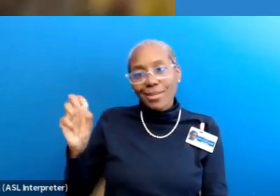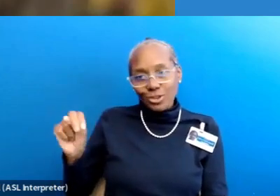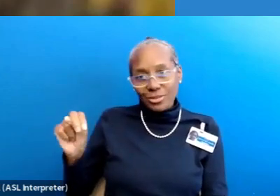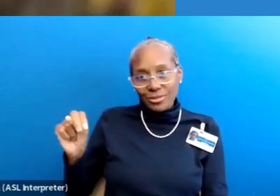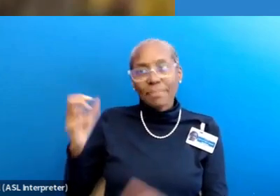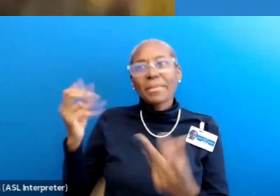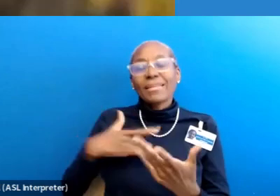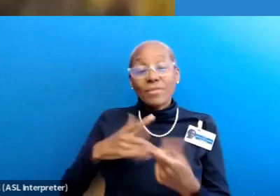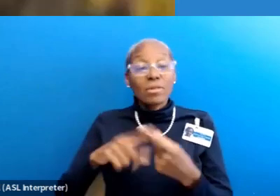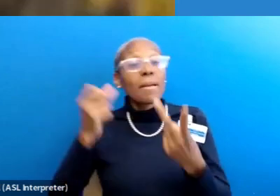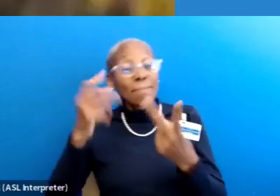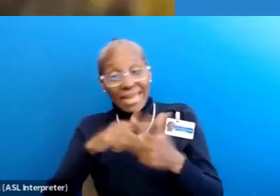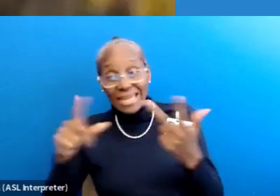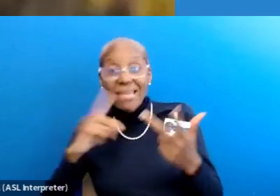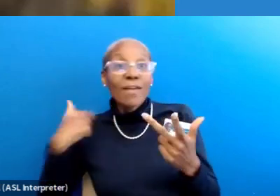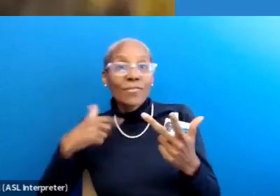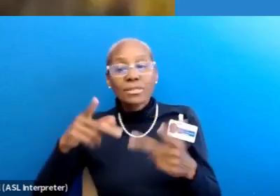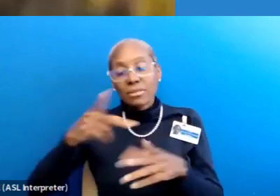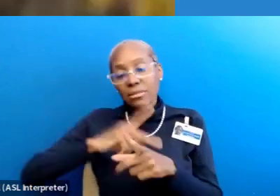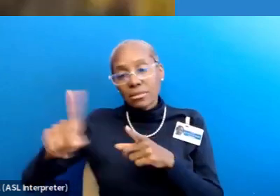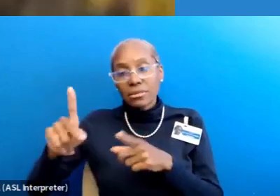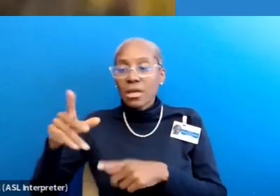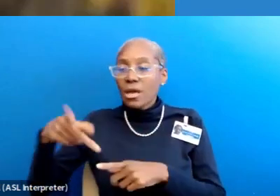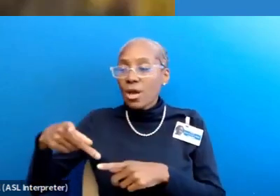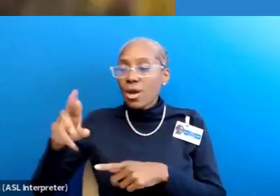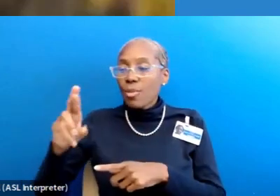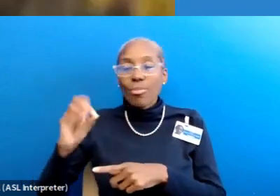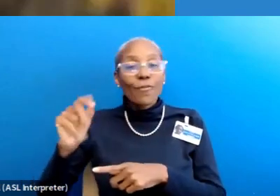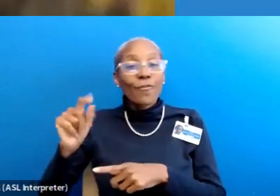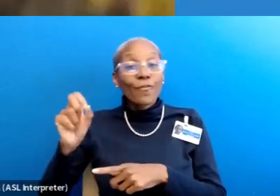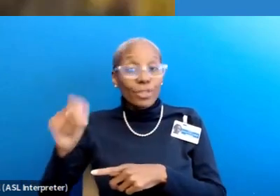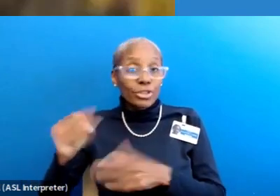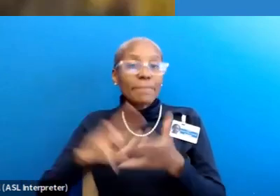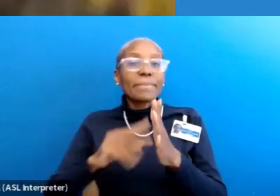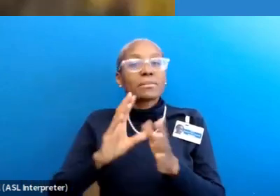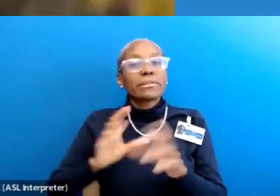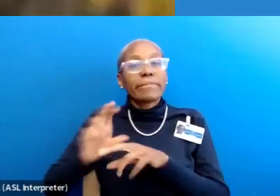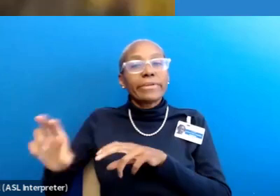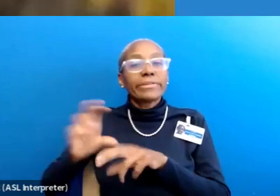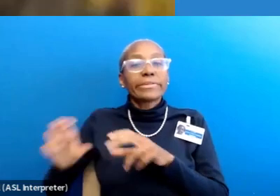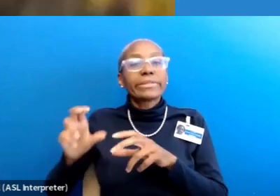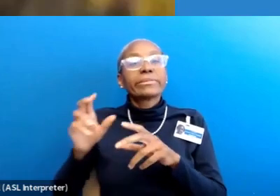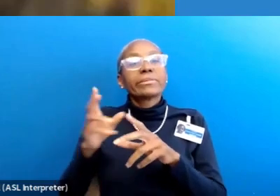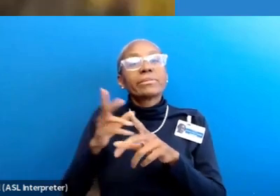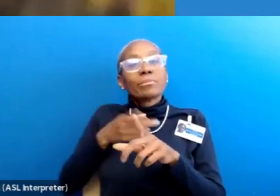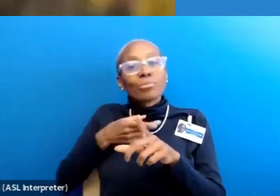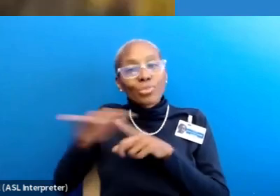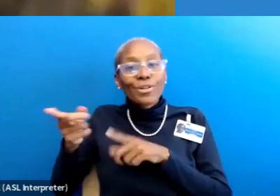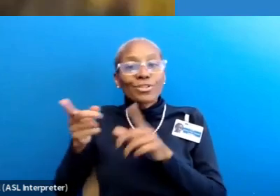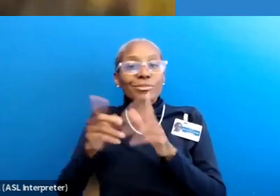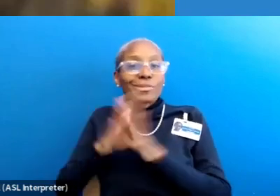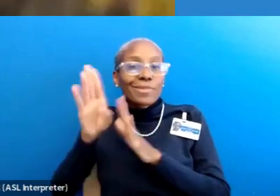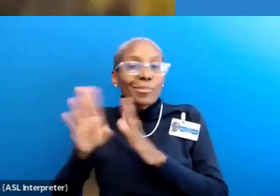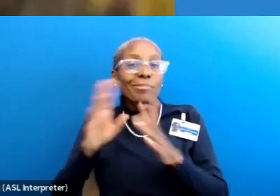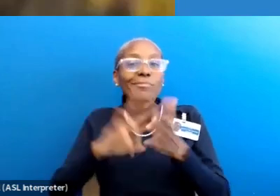all of us, it's a profession. And as professionals, we must regularly invest in professional development. This requires investments